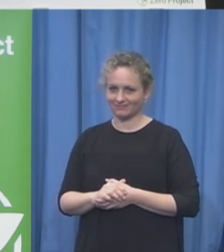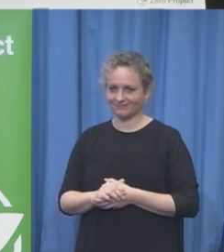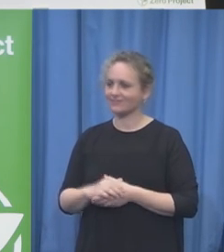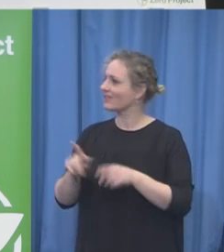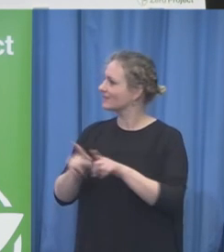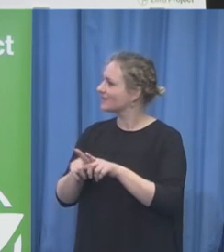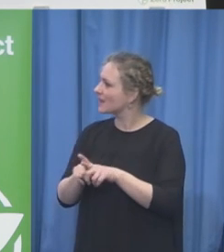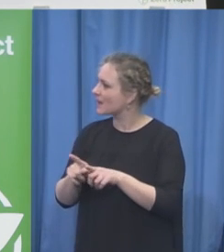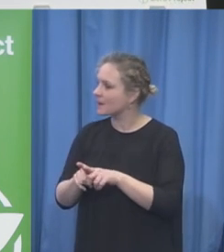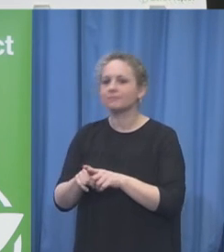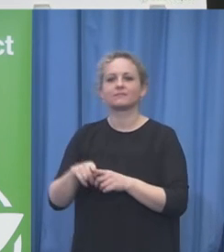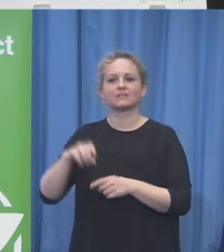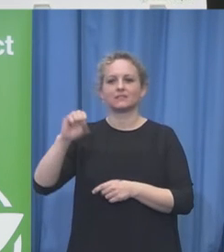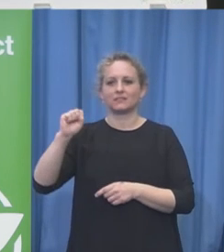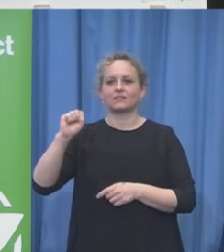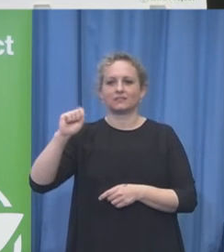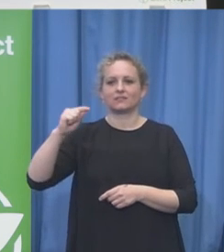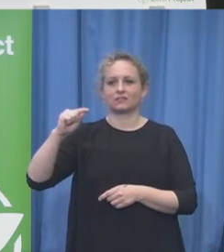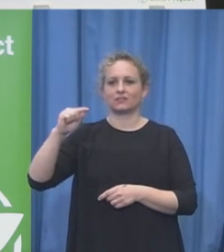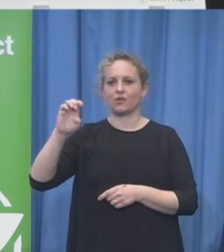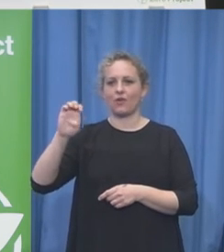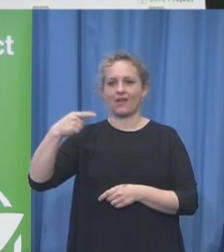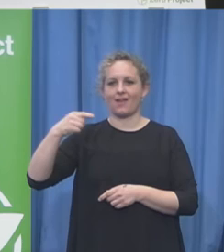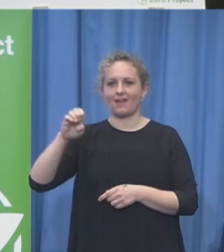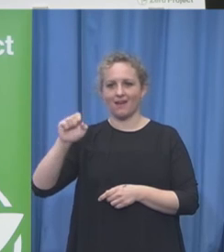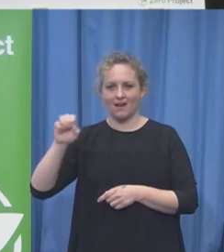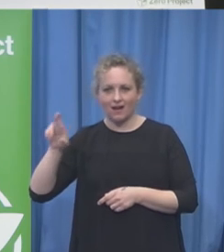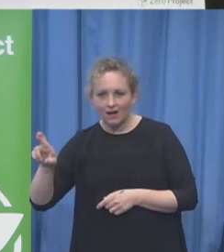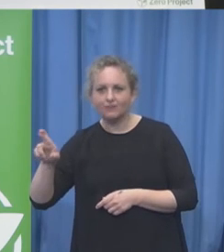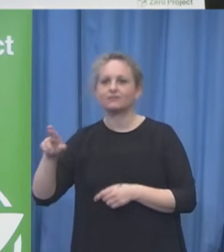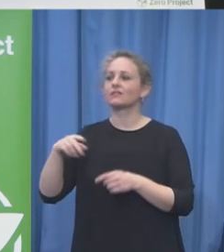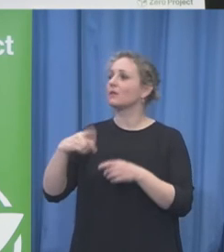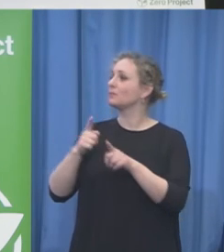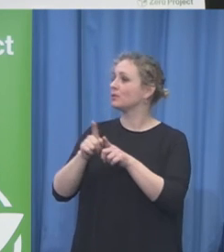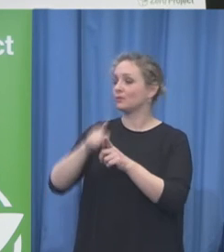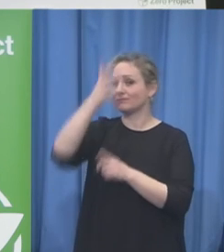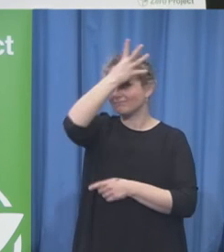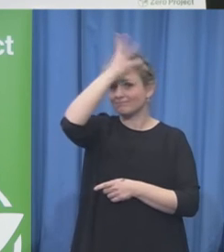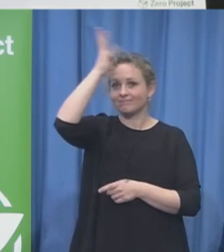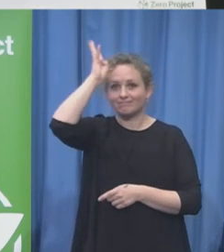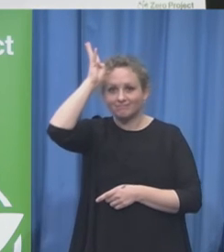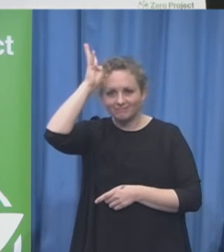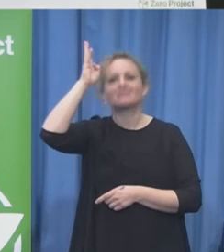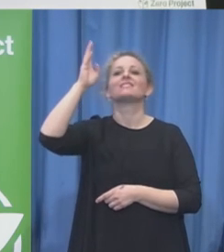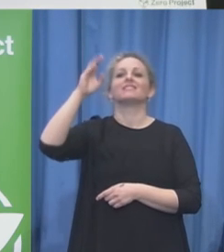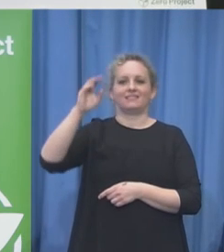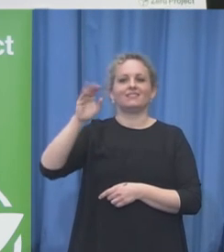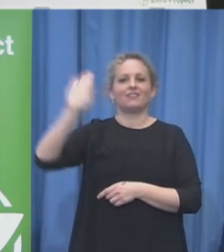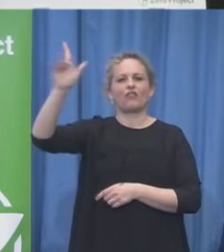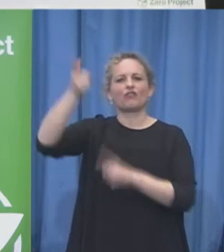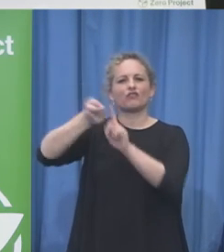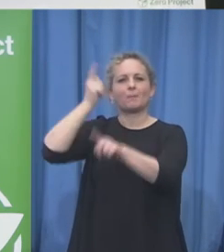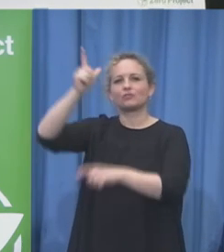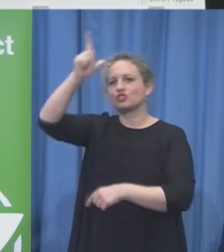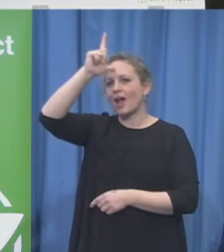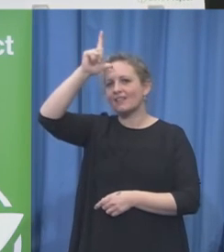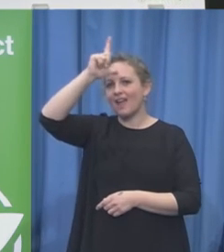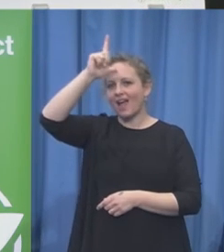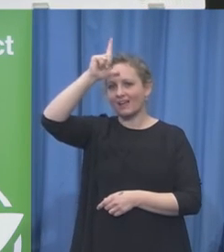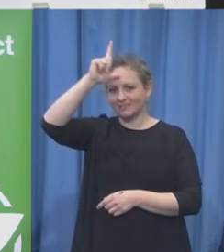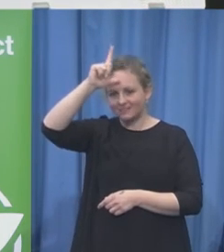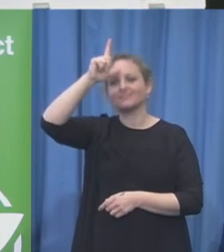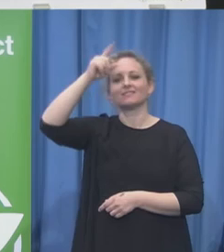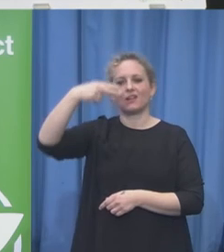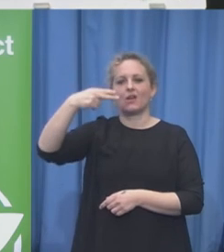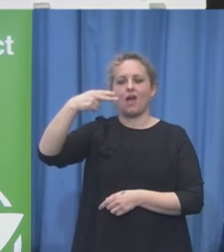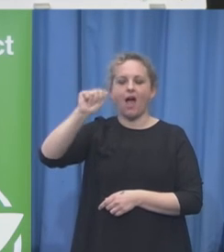for Foreign Affairs for a person with disability in Jordan further our special greetings to the following